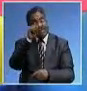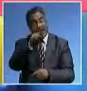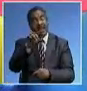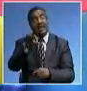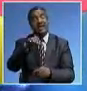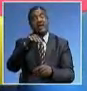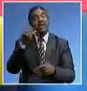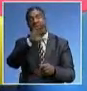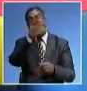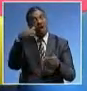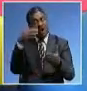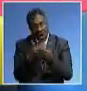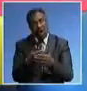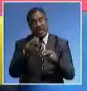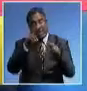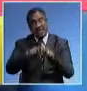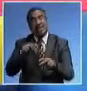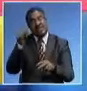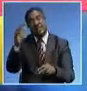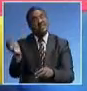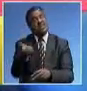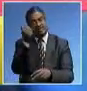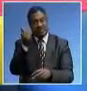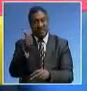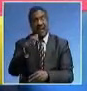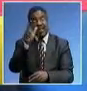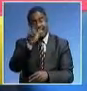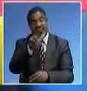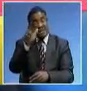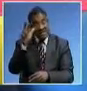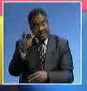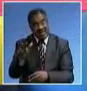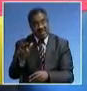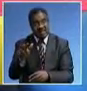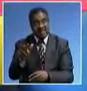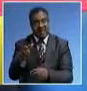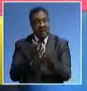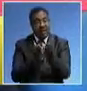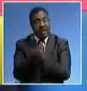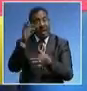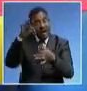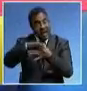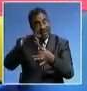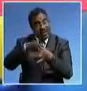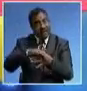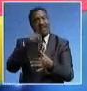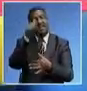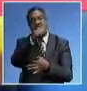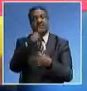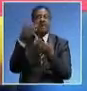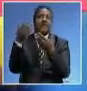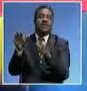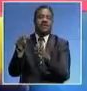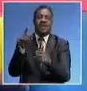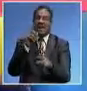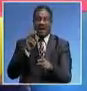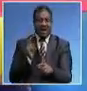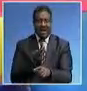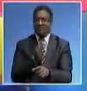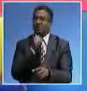MMD, and it caused 33 by-elections, the majority of which they won. We are not on that path.